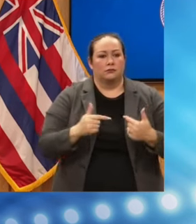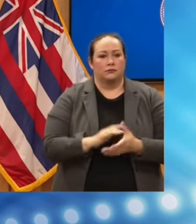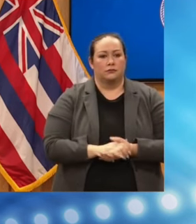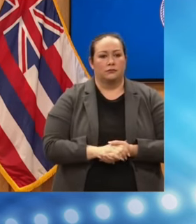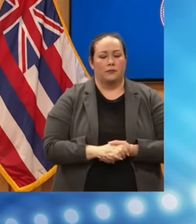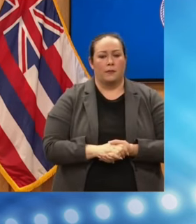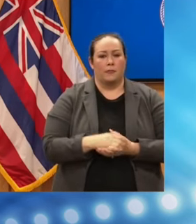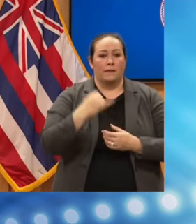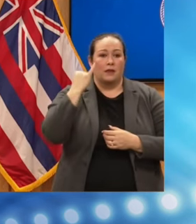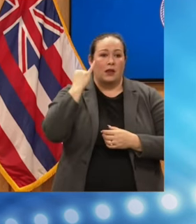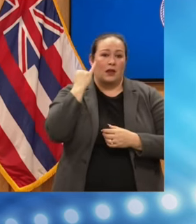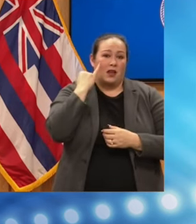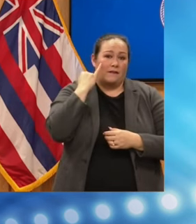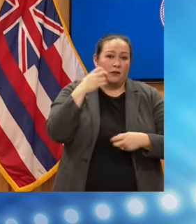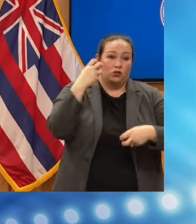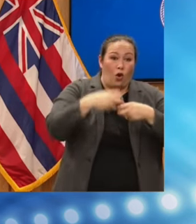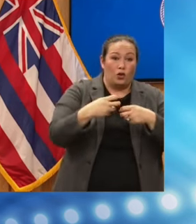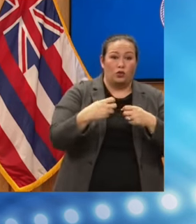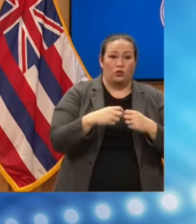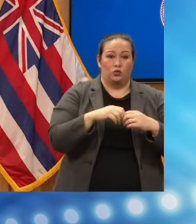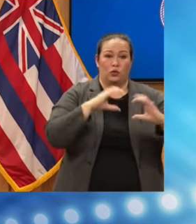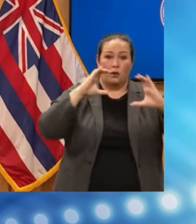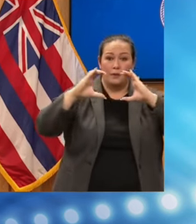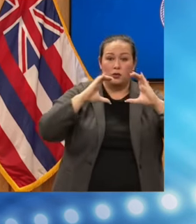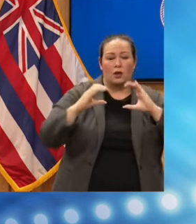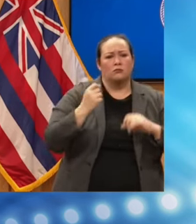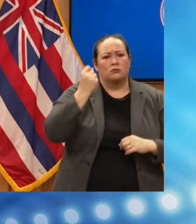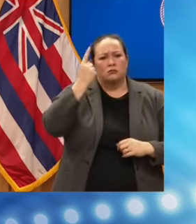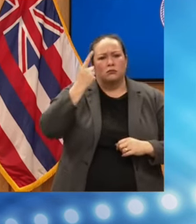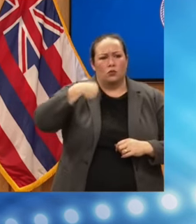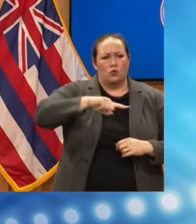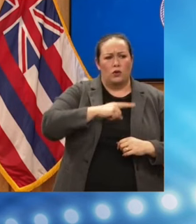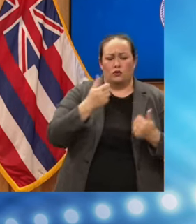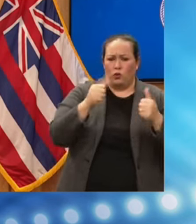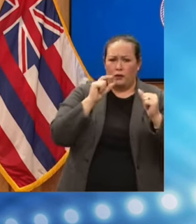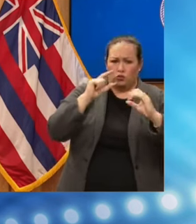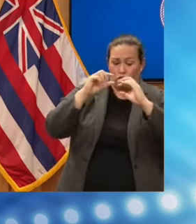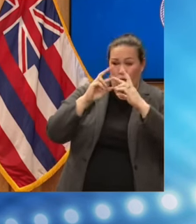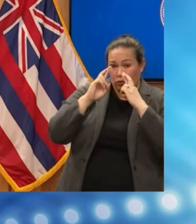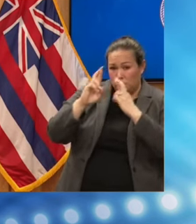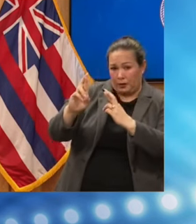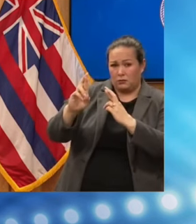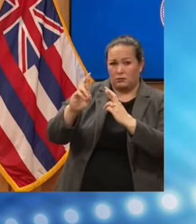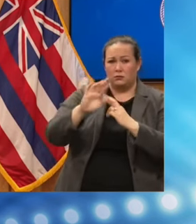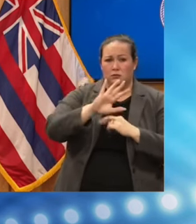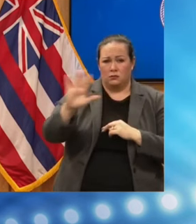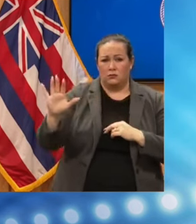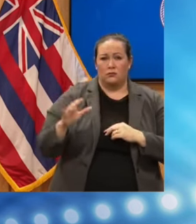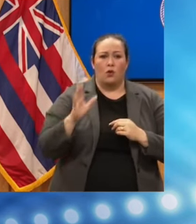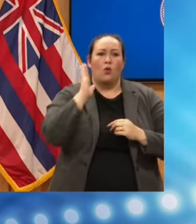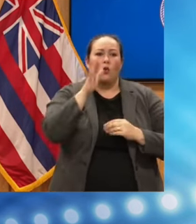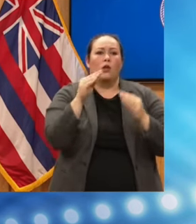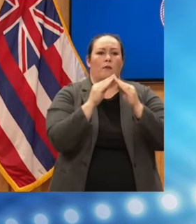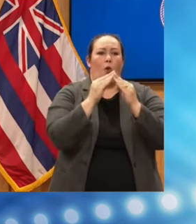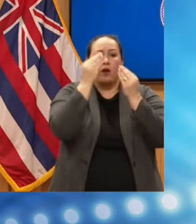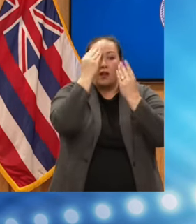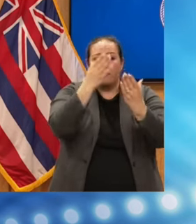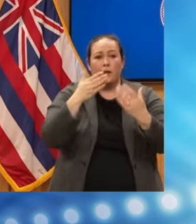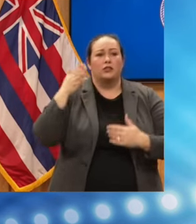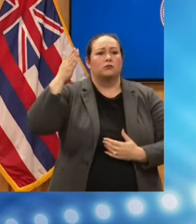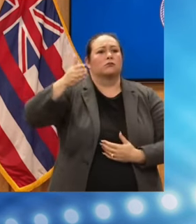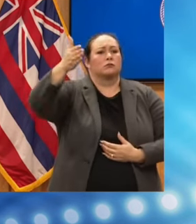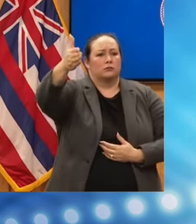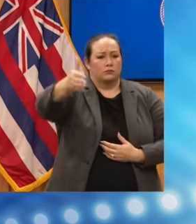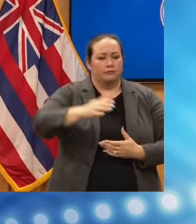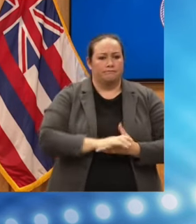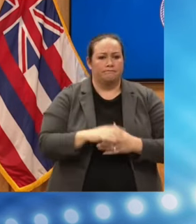more difficult to communicate, it's because we're trying to also respect what they've gone through. We'll get you a lot of information as we go forward. So I'll pause there